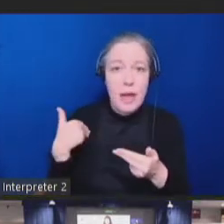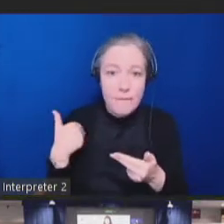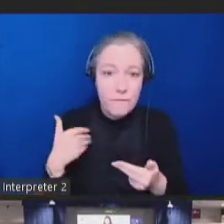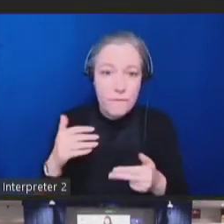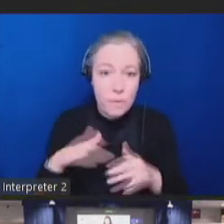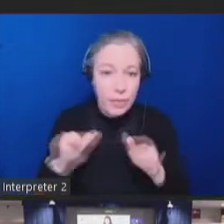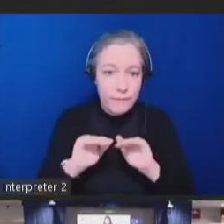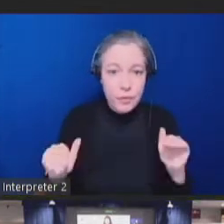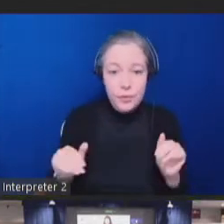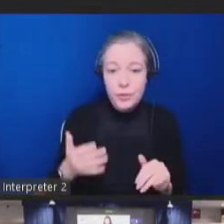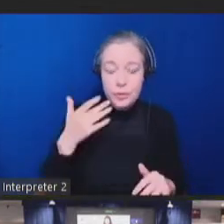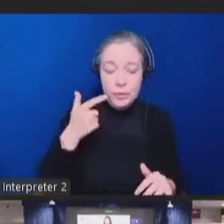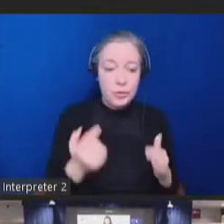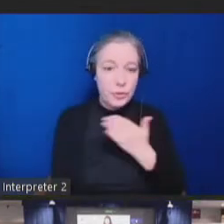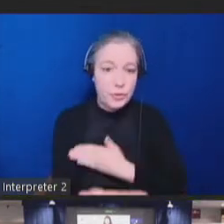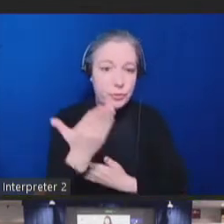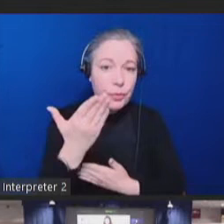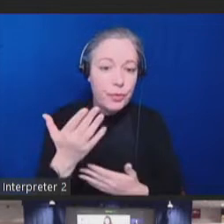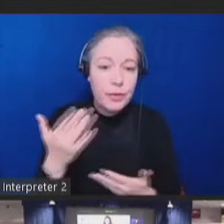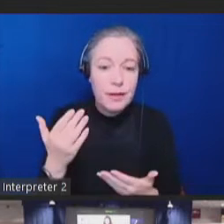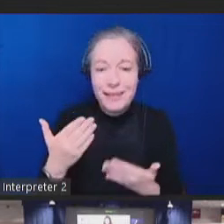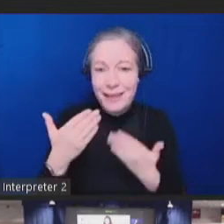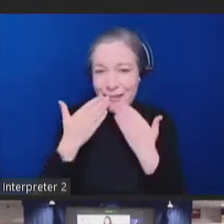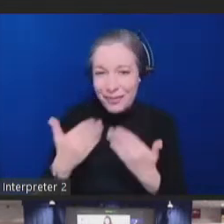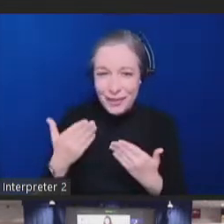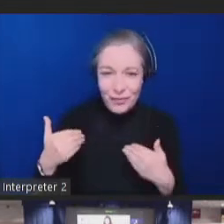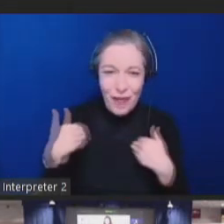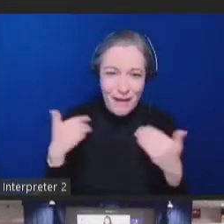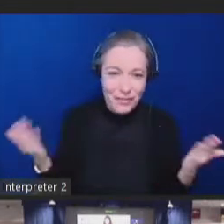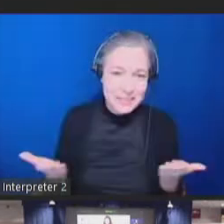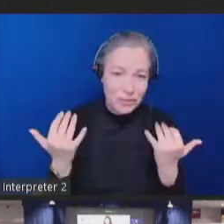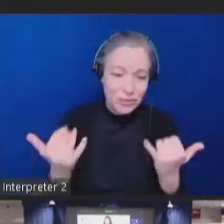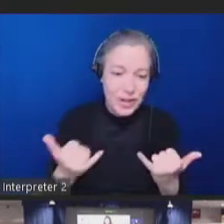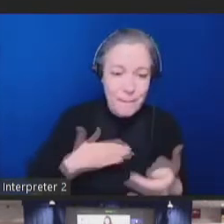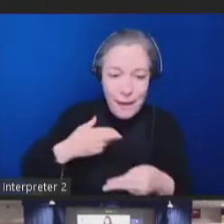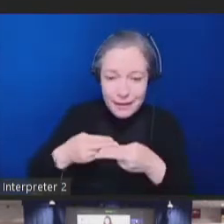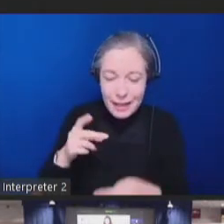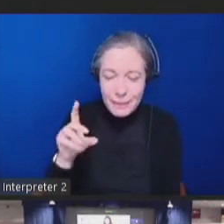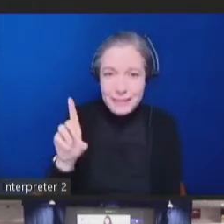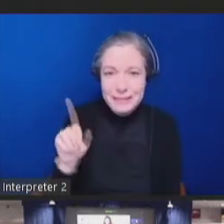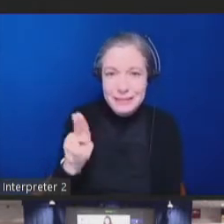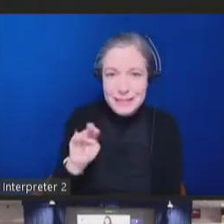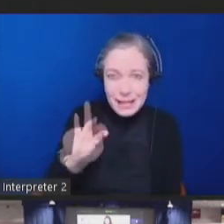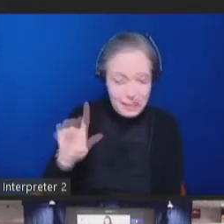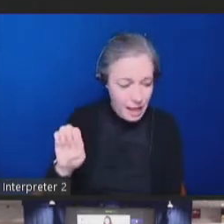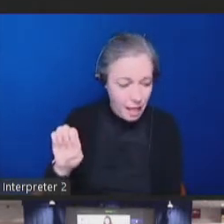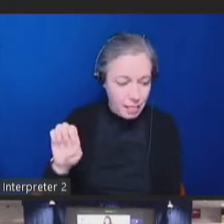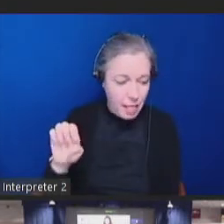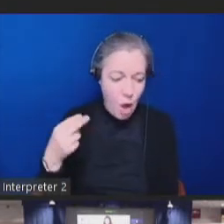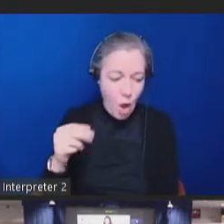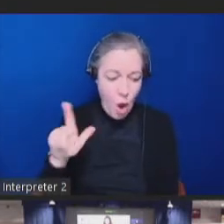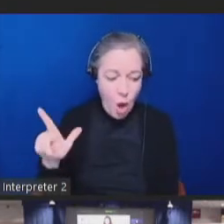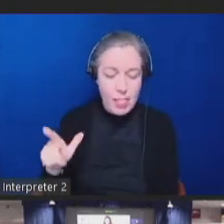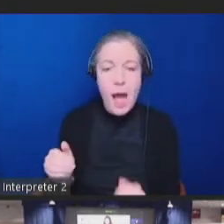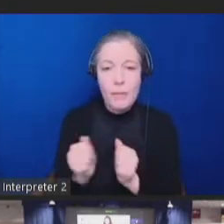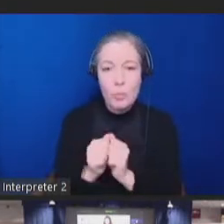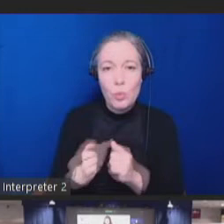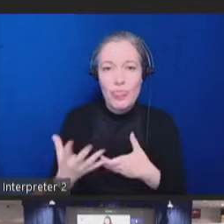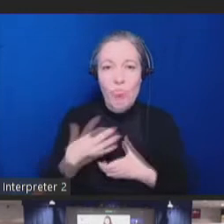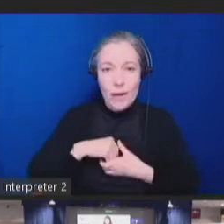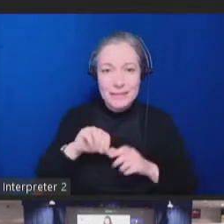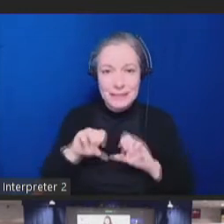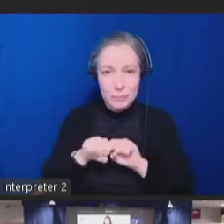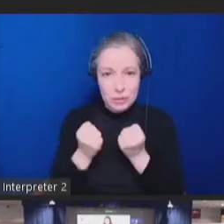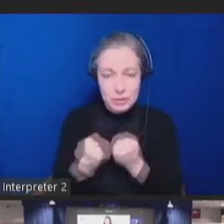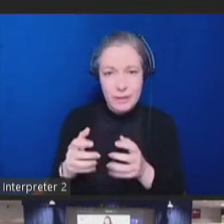Good morning. And thank you for having us today. My name is Danielle Hall, and I am with the Autism Society of America. Before we start, I just want to say